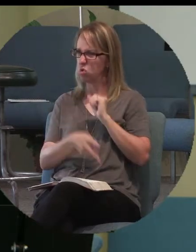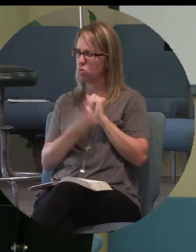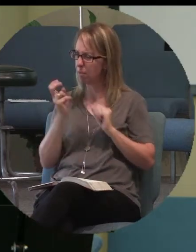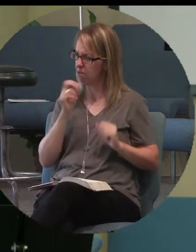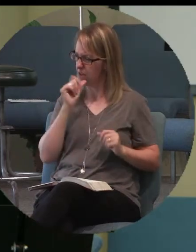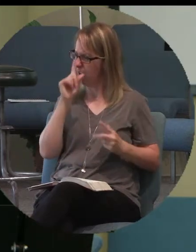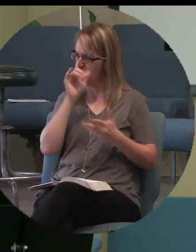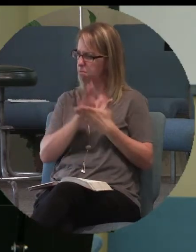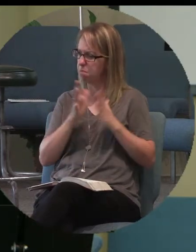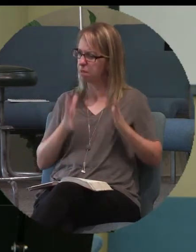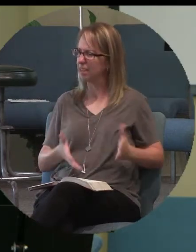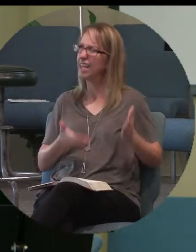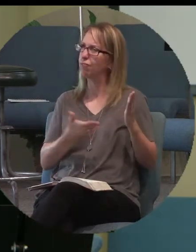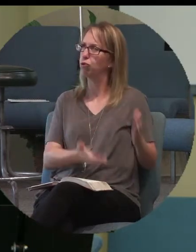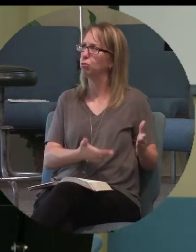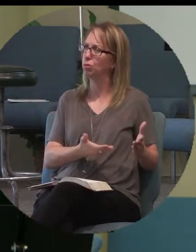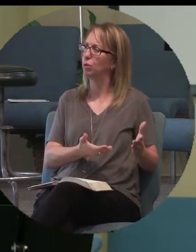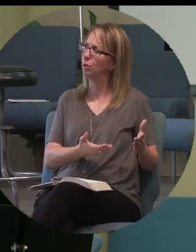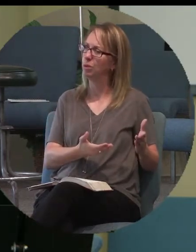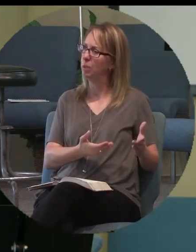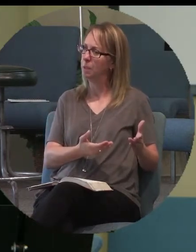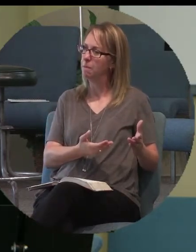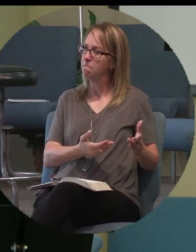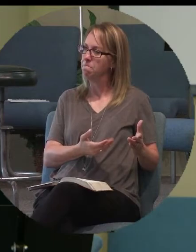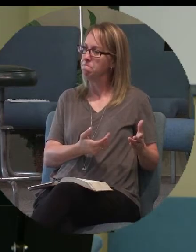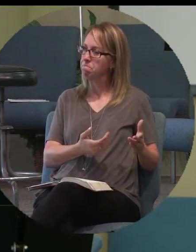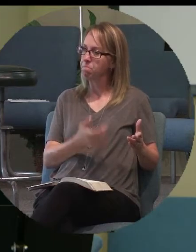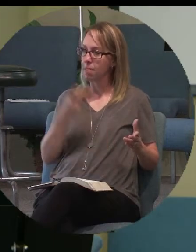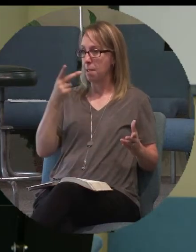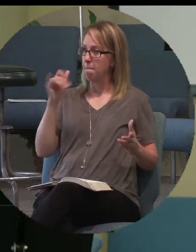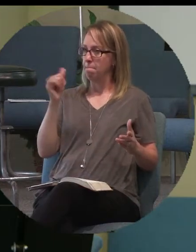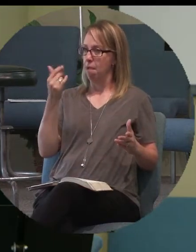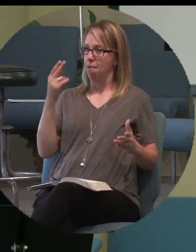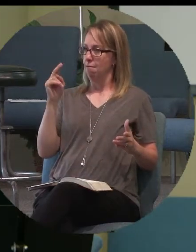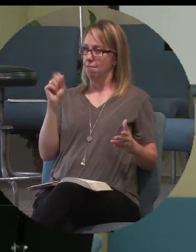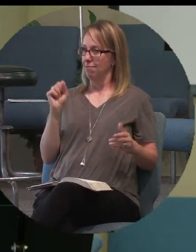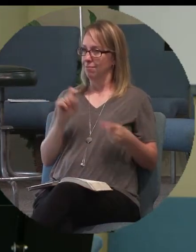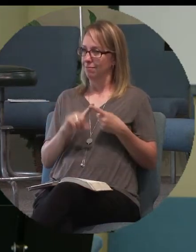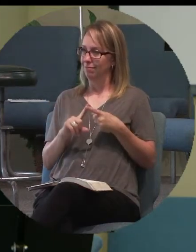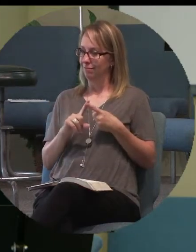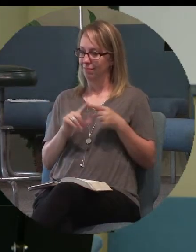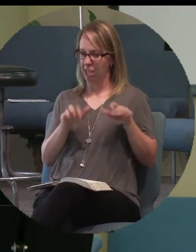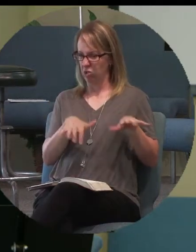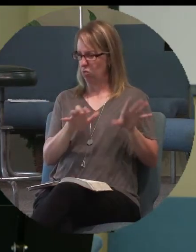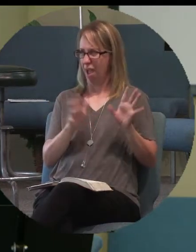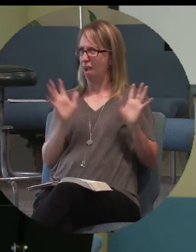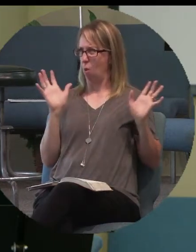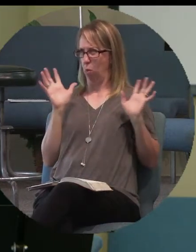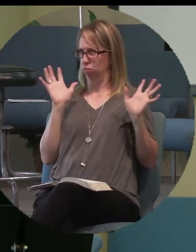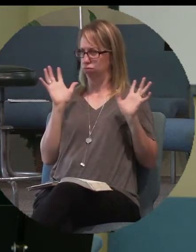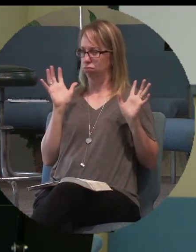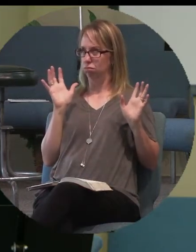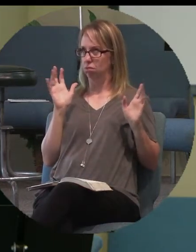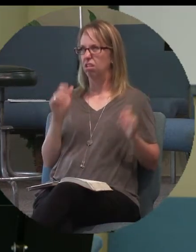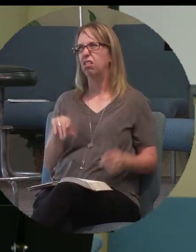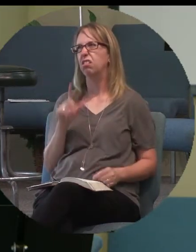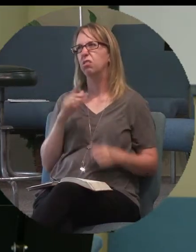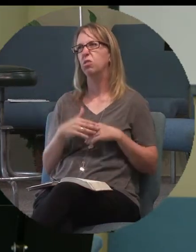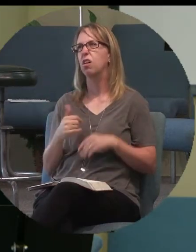unbelievers, these pagans, this crowd? God, you wouldn't, yeah, you did.